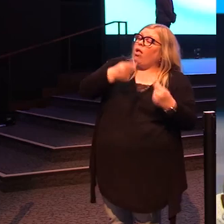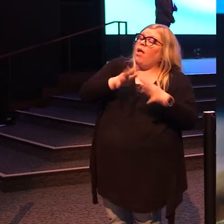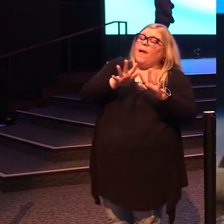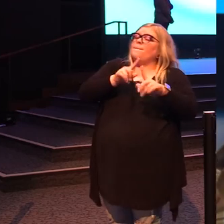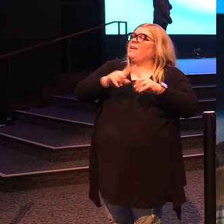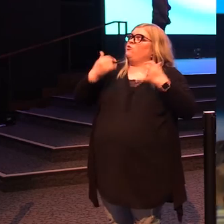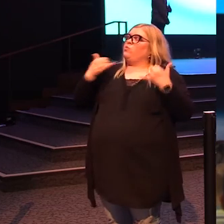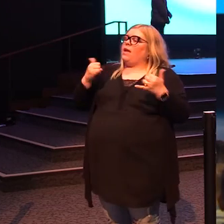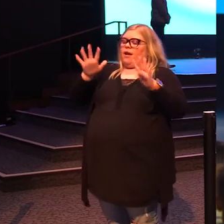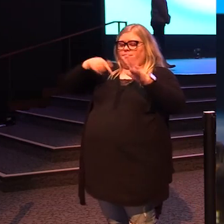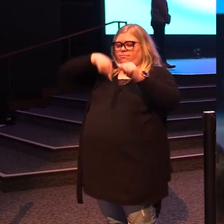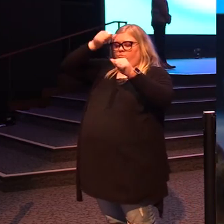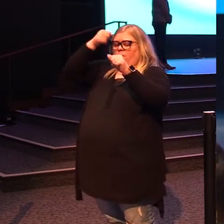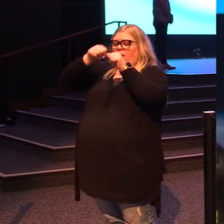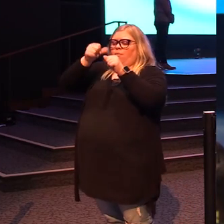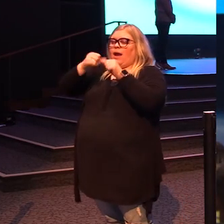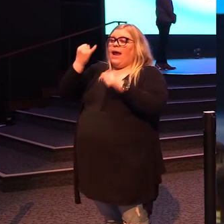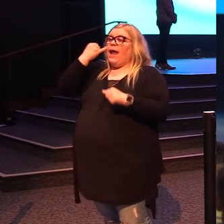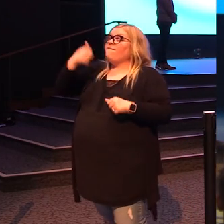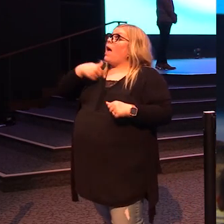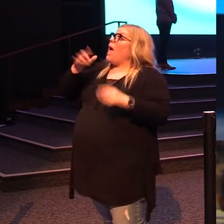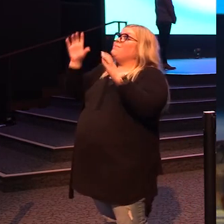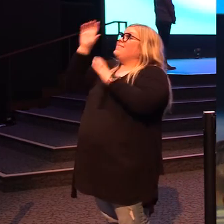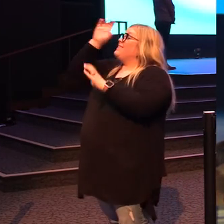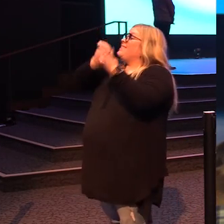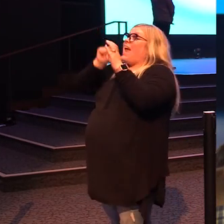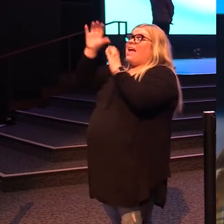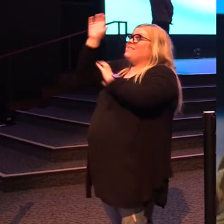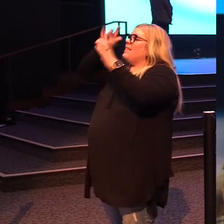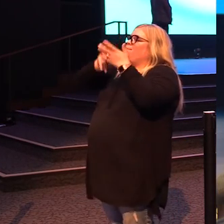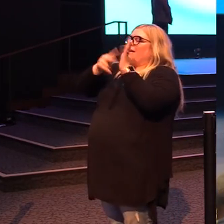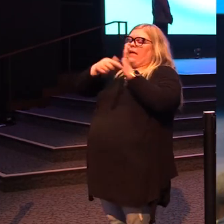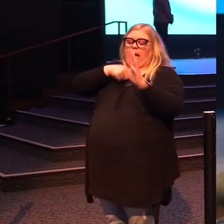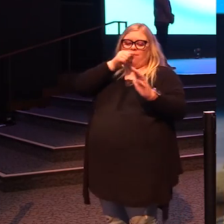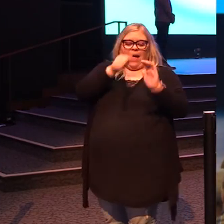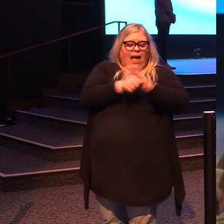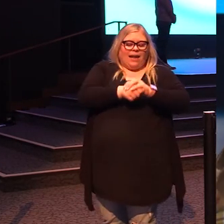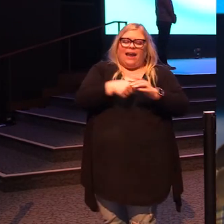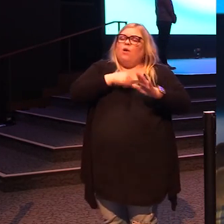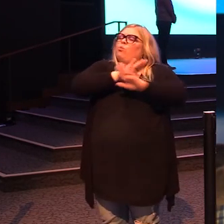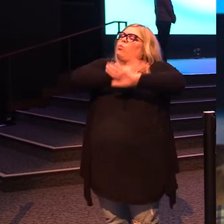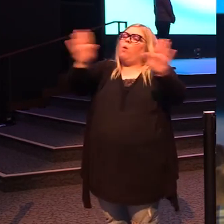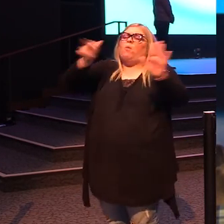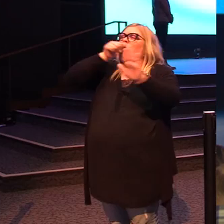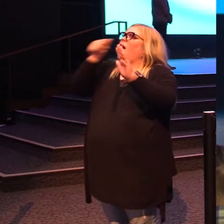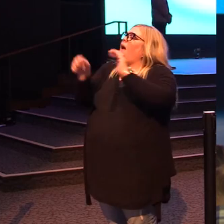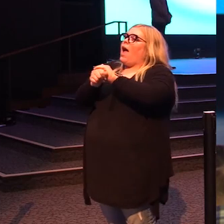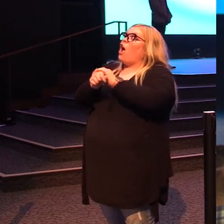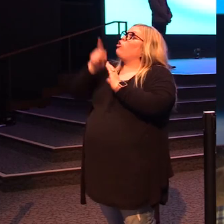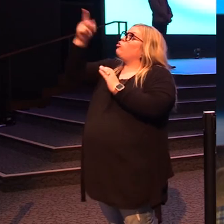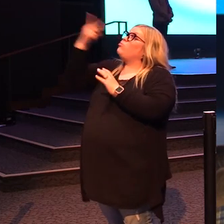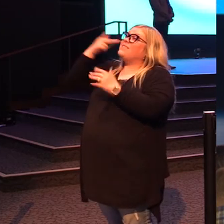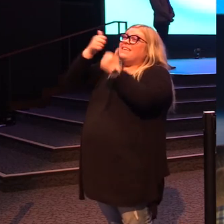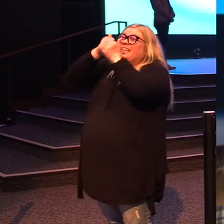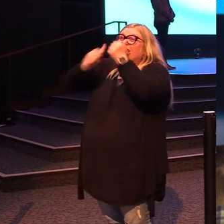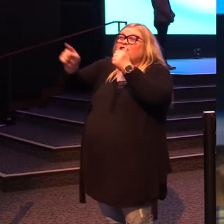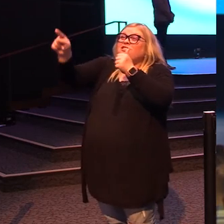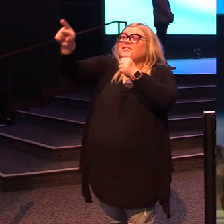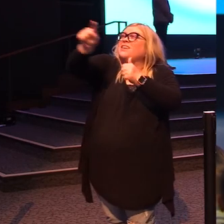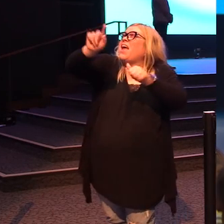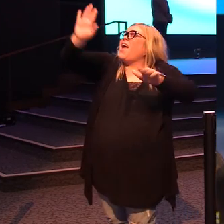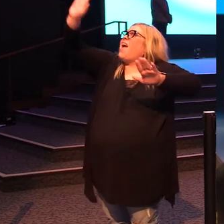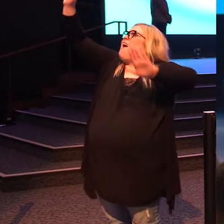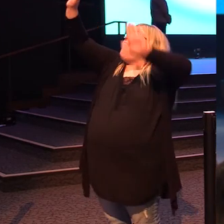God, I'm reminded, if I'm not seeking, I'm hiding and I don't want to hide. God, see every hand that is raised right now.